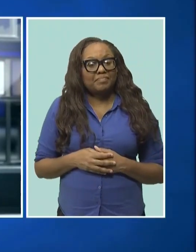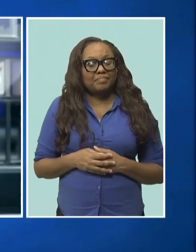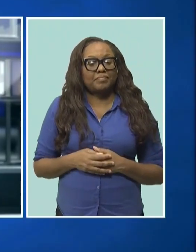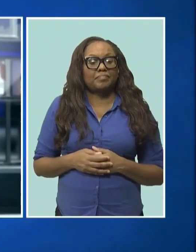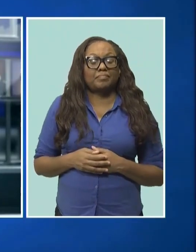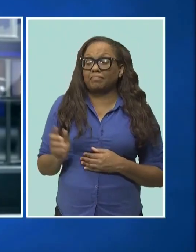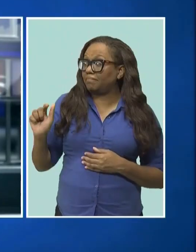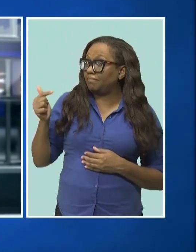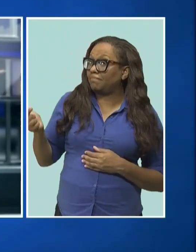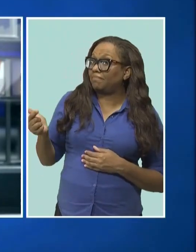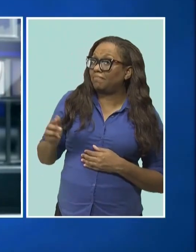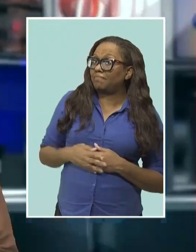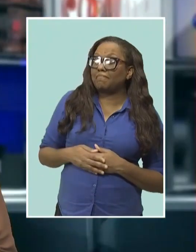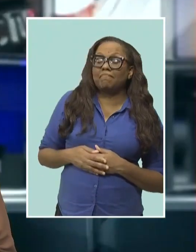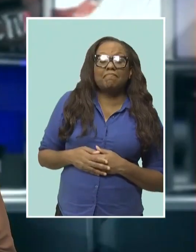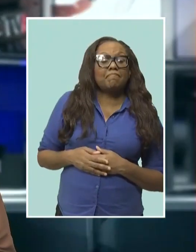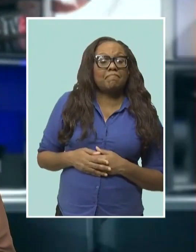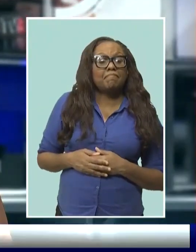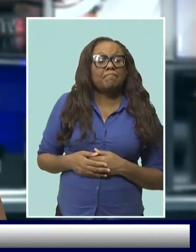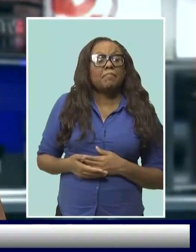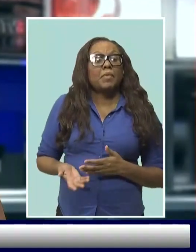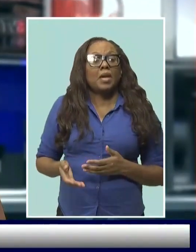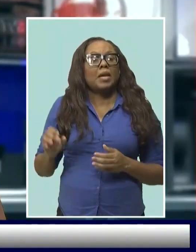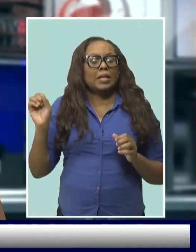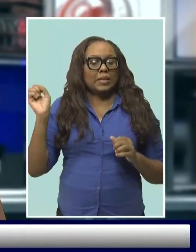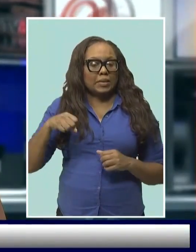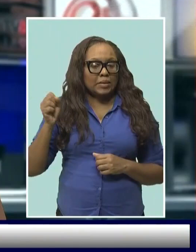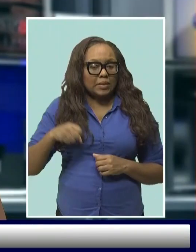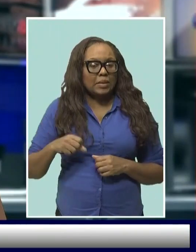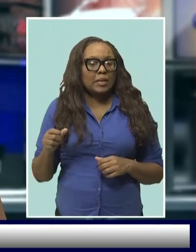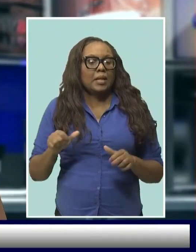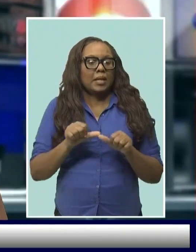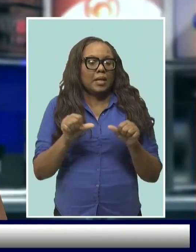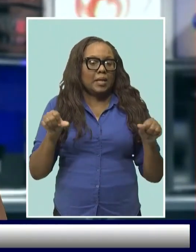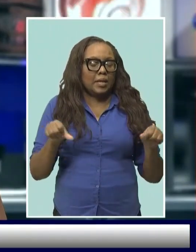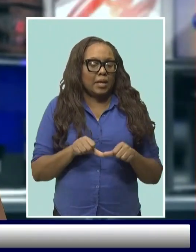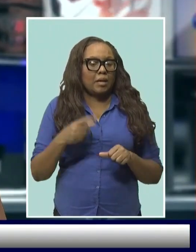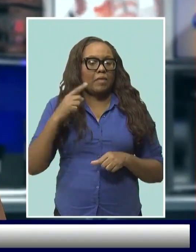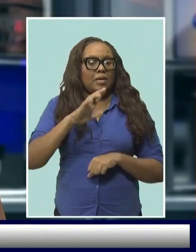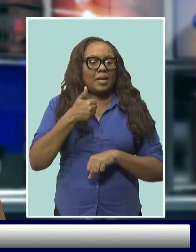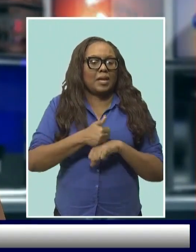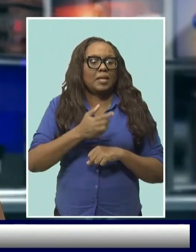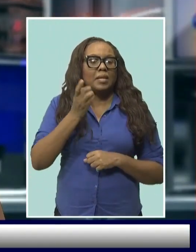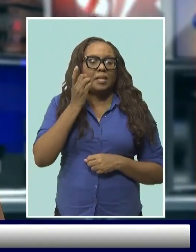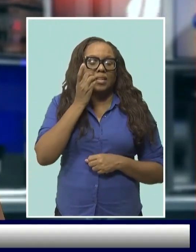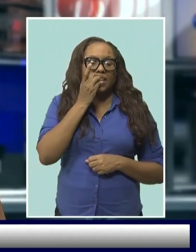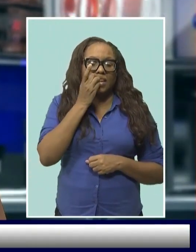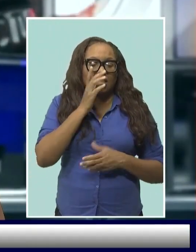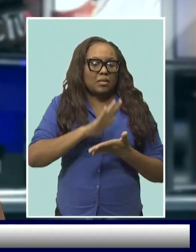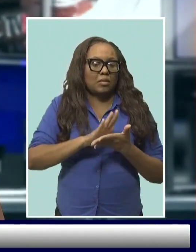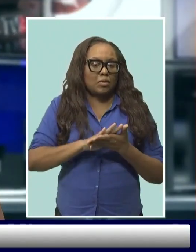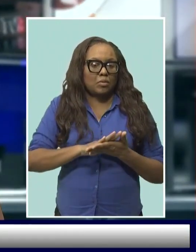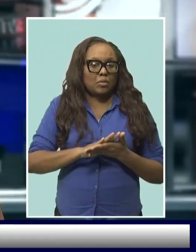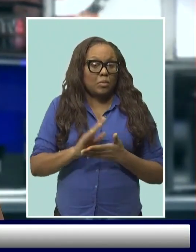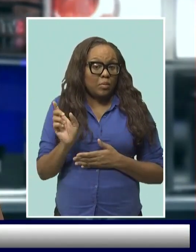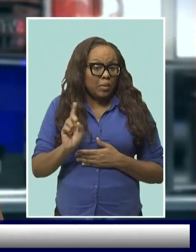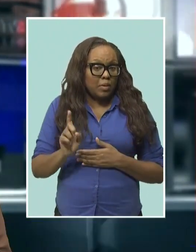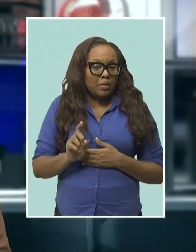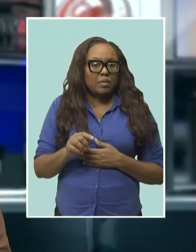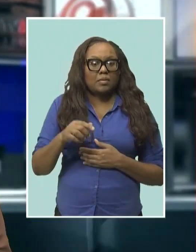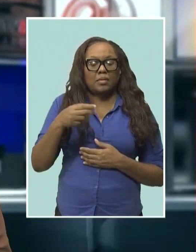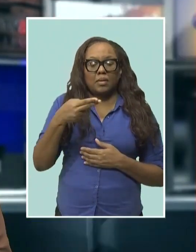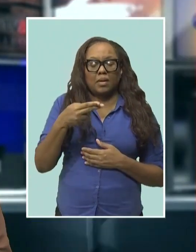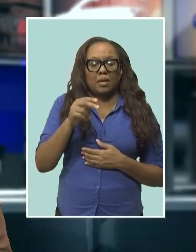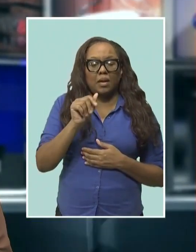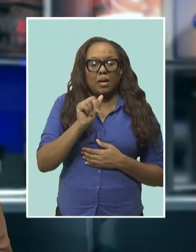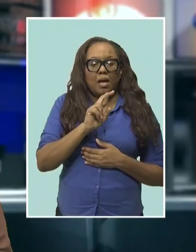Yes, Shane. What I can tell you is that the location earmarked for the institution will be Harrison St. Lucie. Government, through a resolution